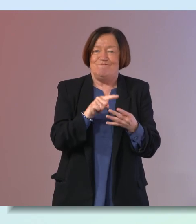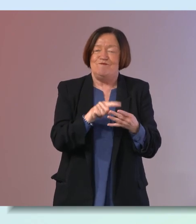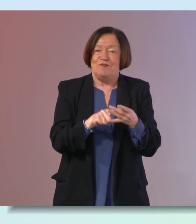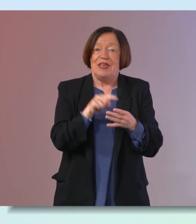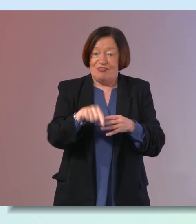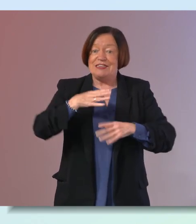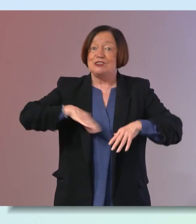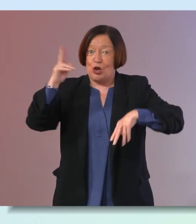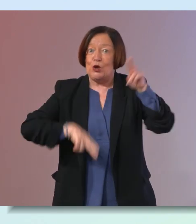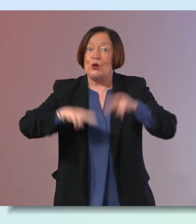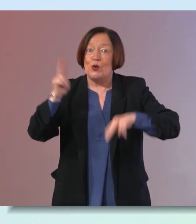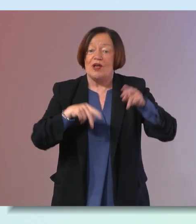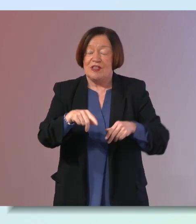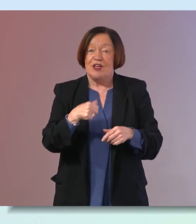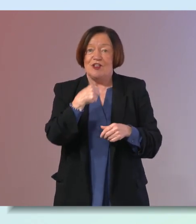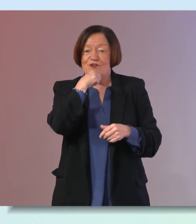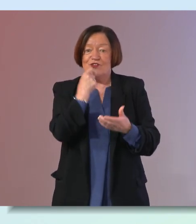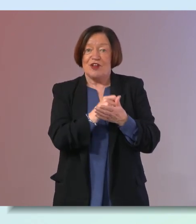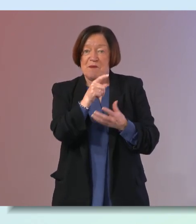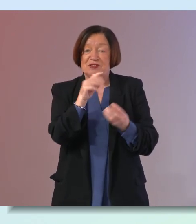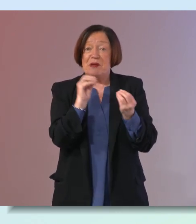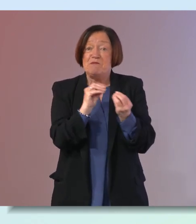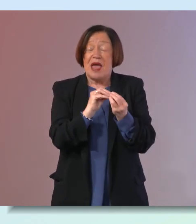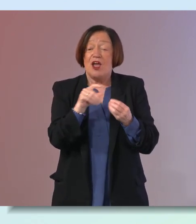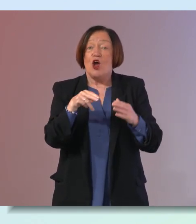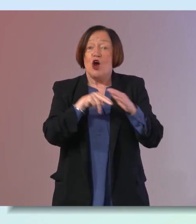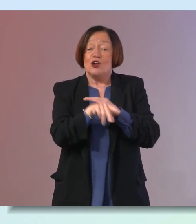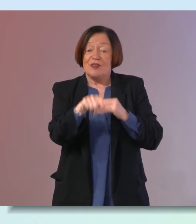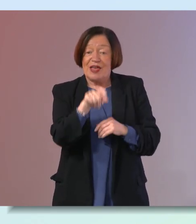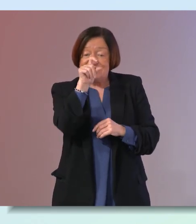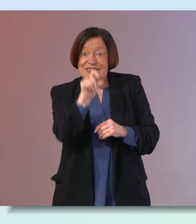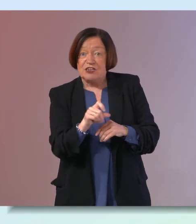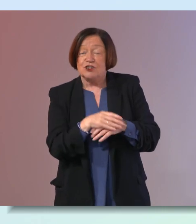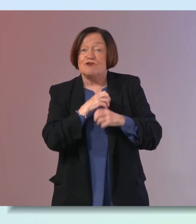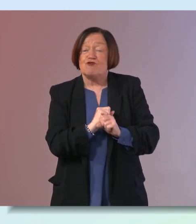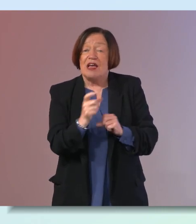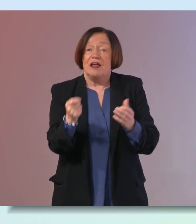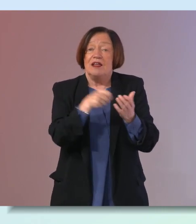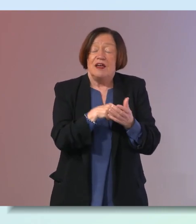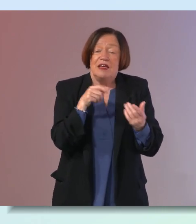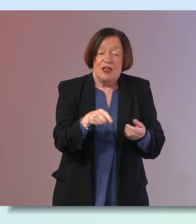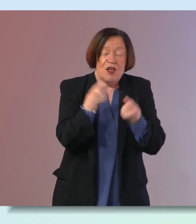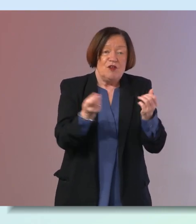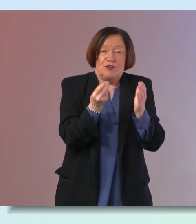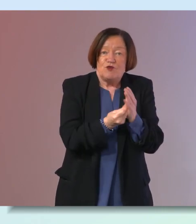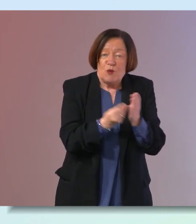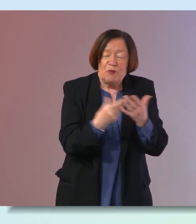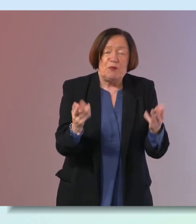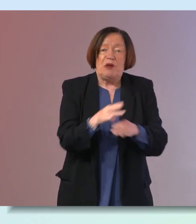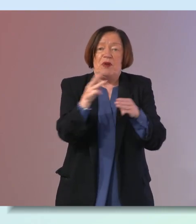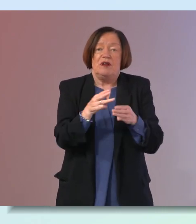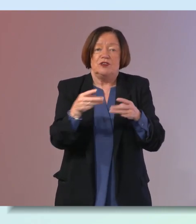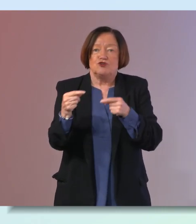very new and that's the first time they've brought it in and under that section of stress they included socioeconomic things so people